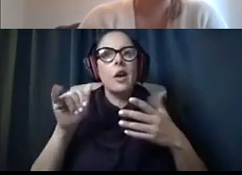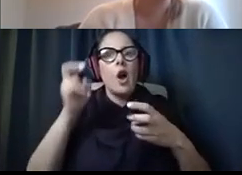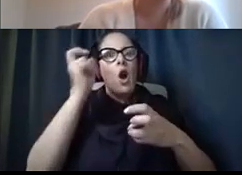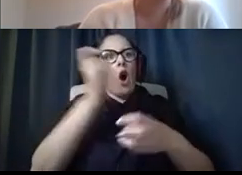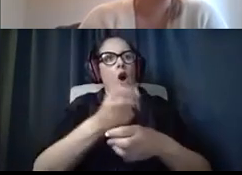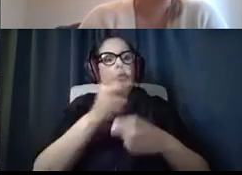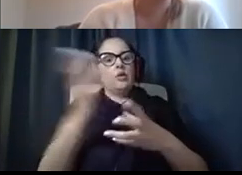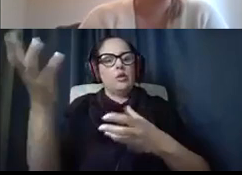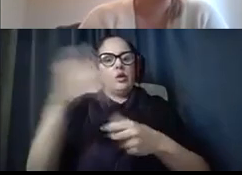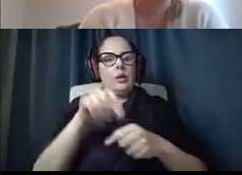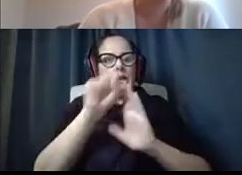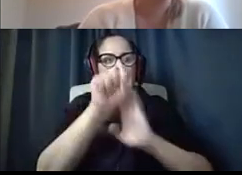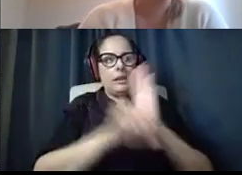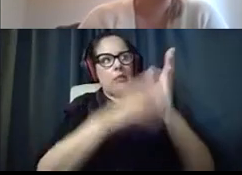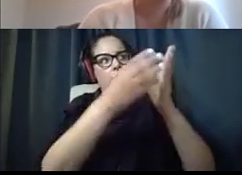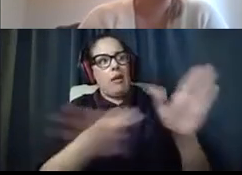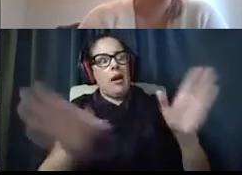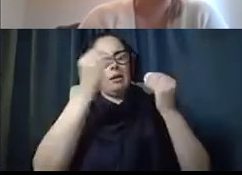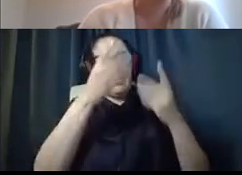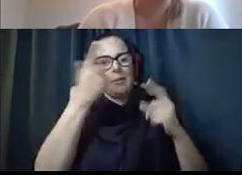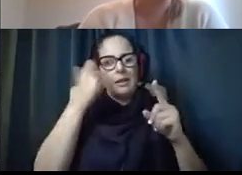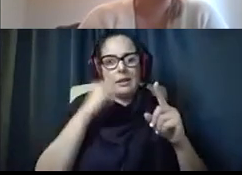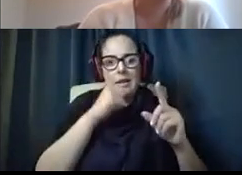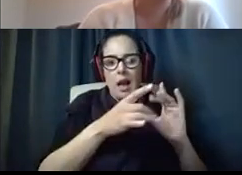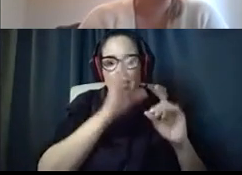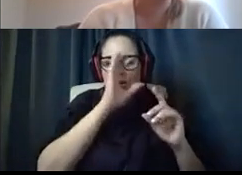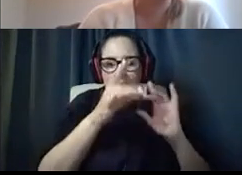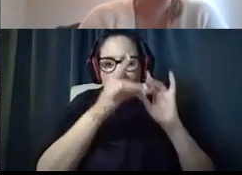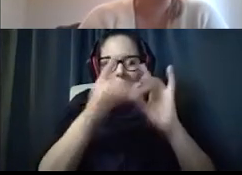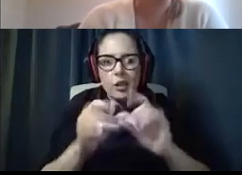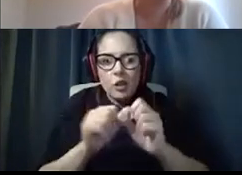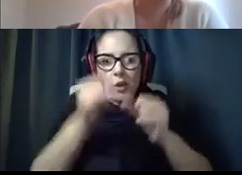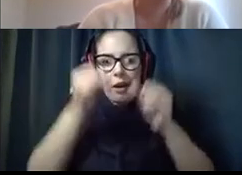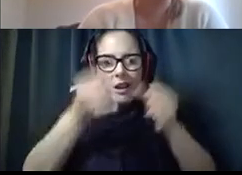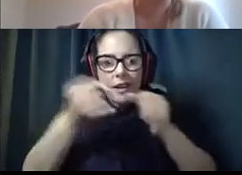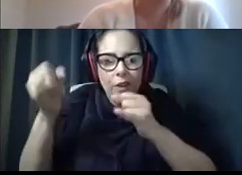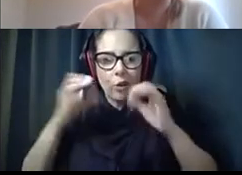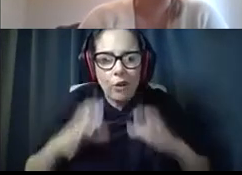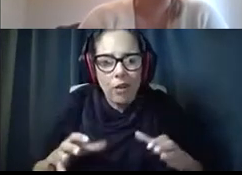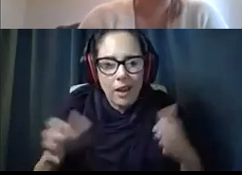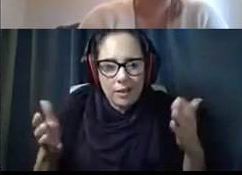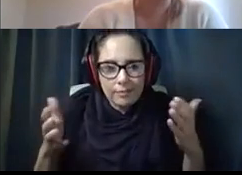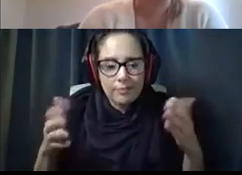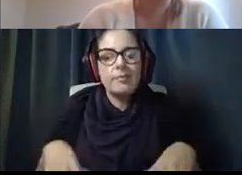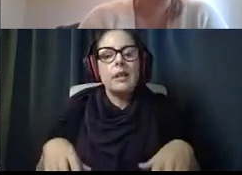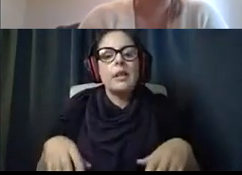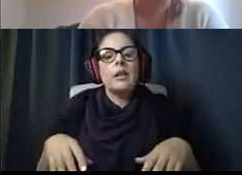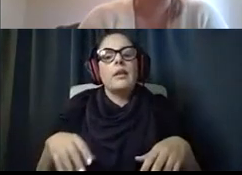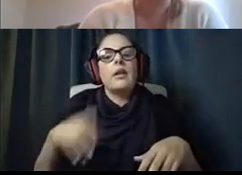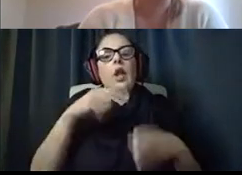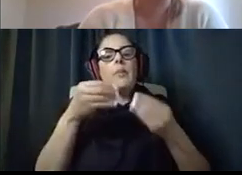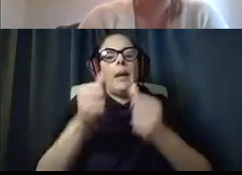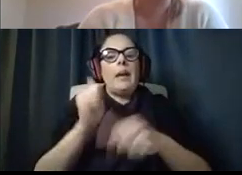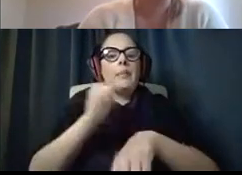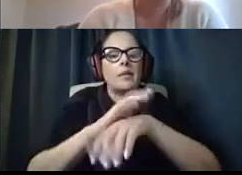incorporate into the statewide data because they aren't tied to an individual client. They're paid based